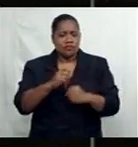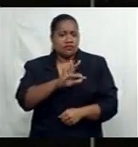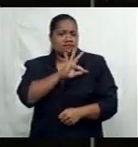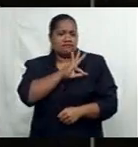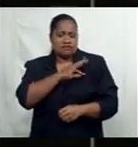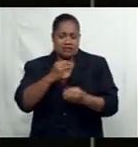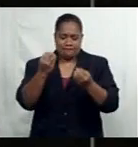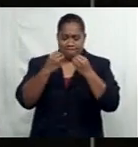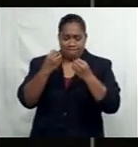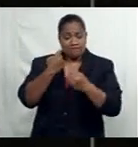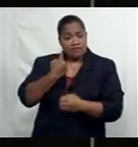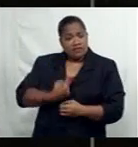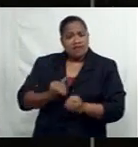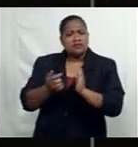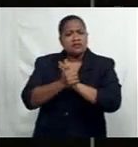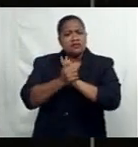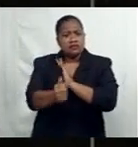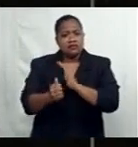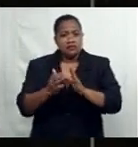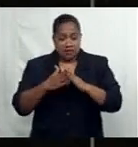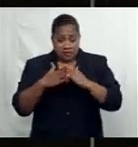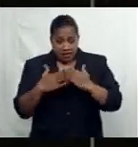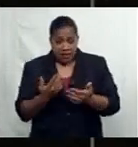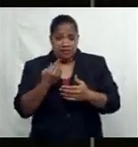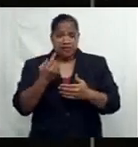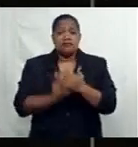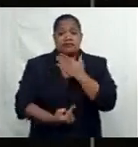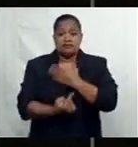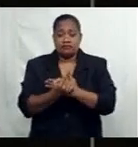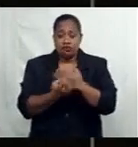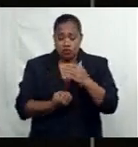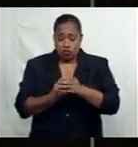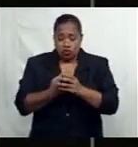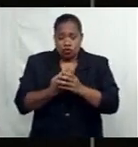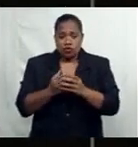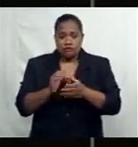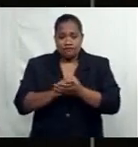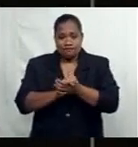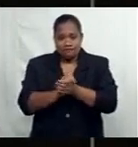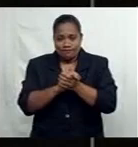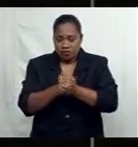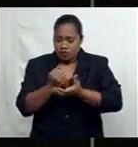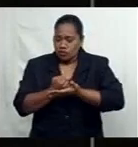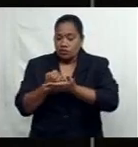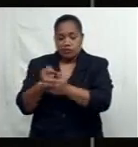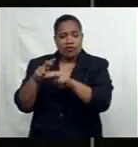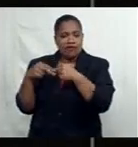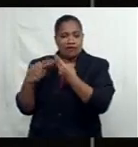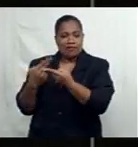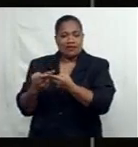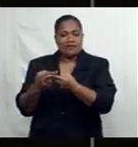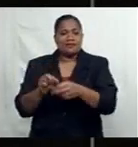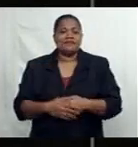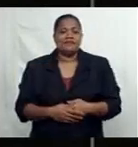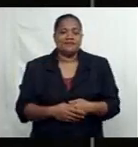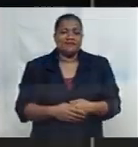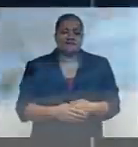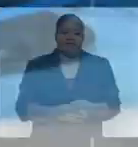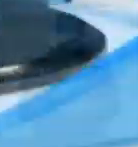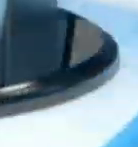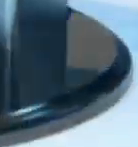a skill that has now grown into a passion and also supports his family. Lena Reese with tonight's success story.